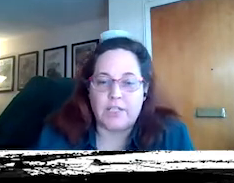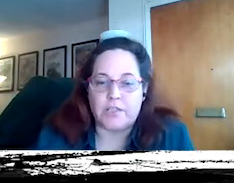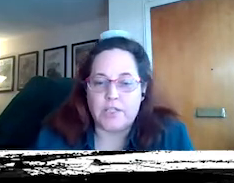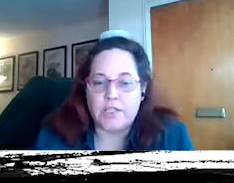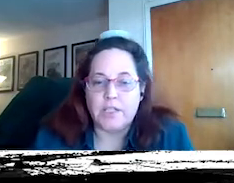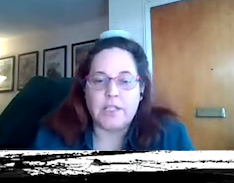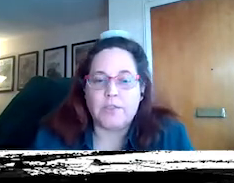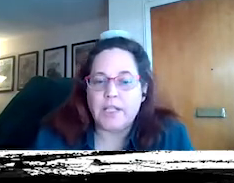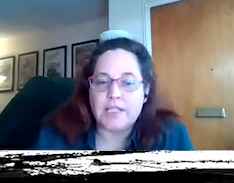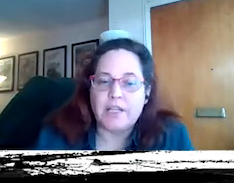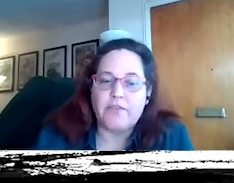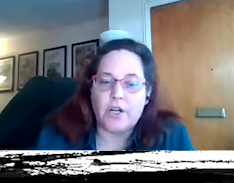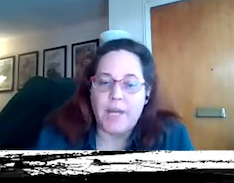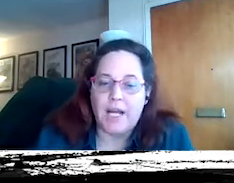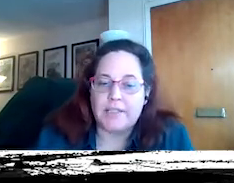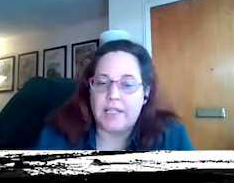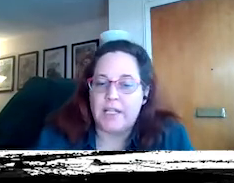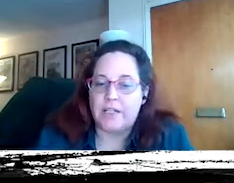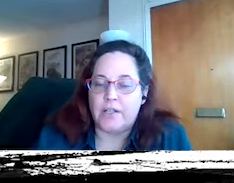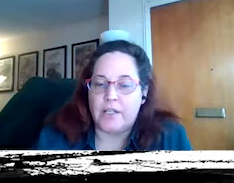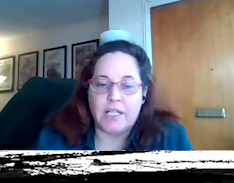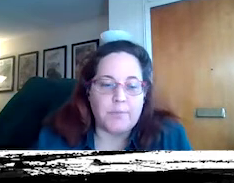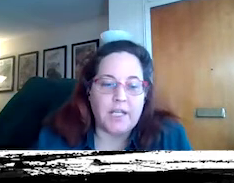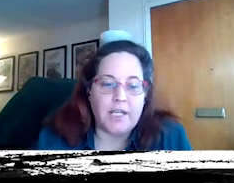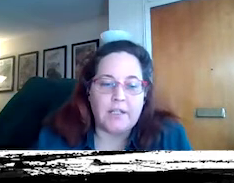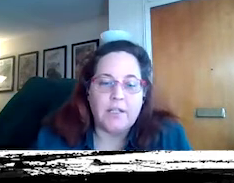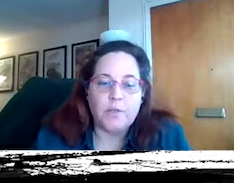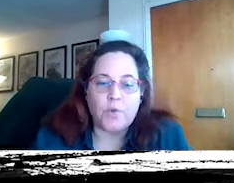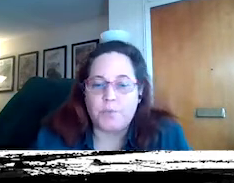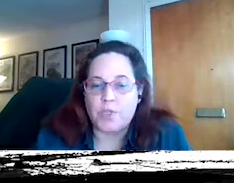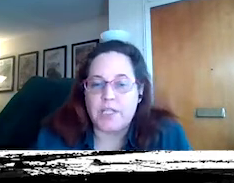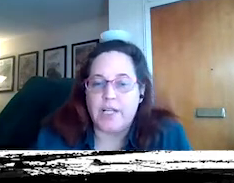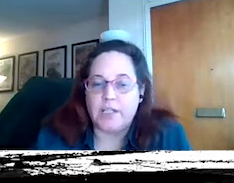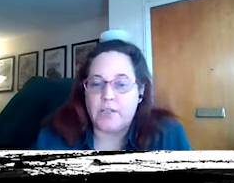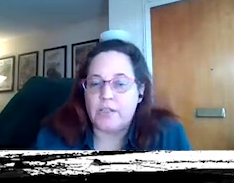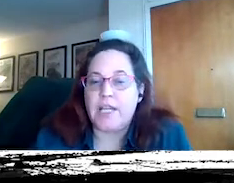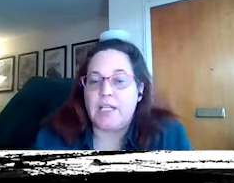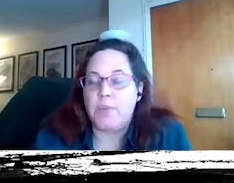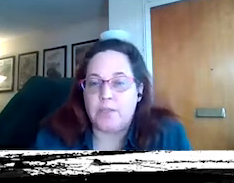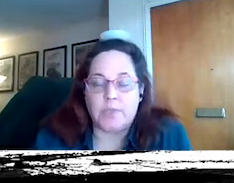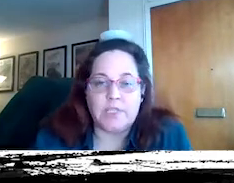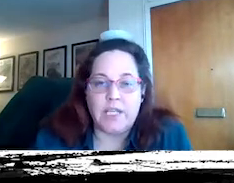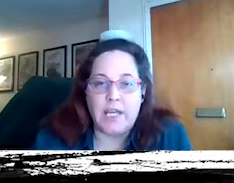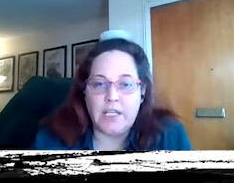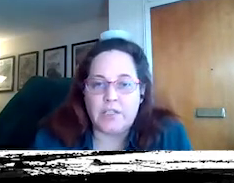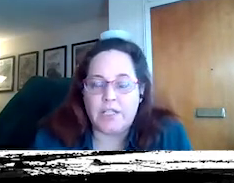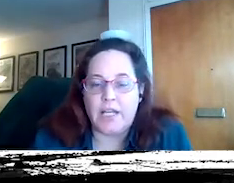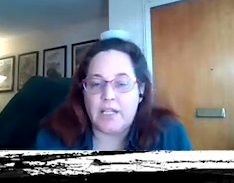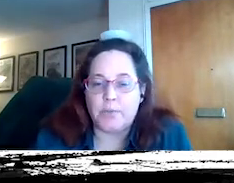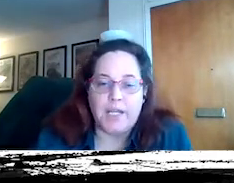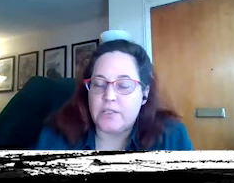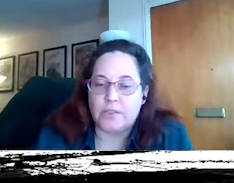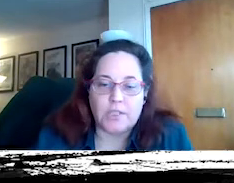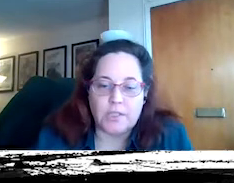advertisers, including a State Farm ad that aired on ESPN where sports center anchor Kenny main was de aged